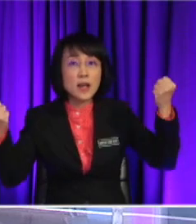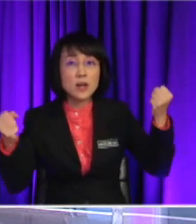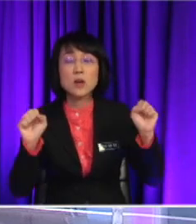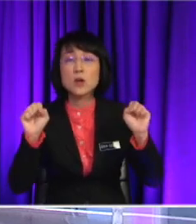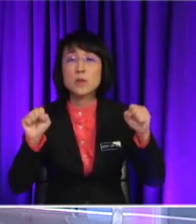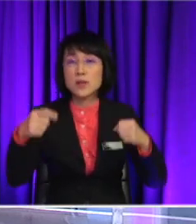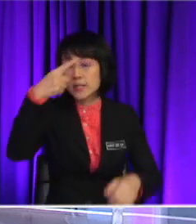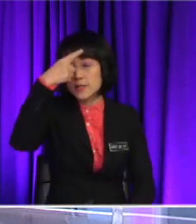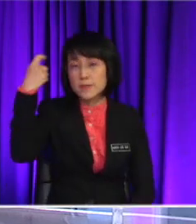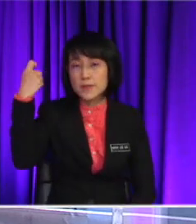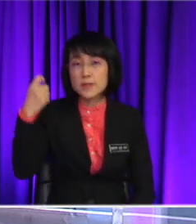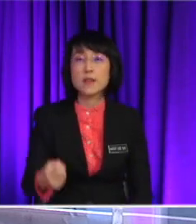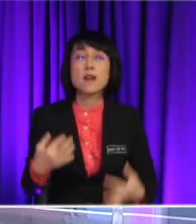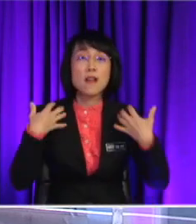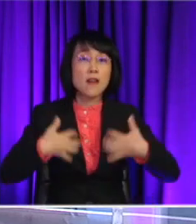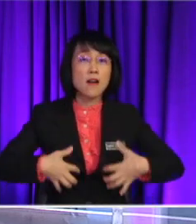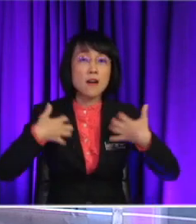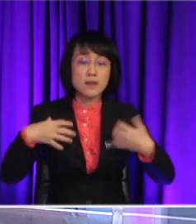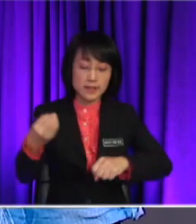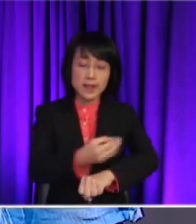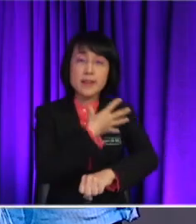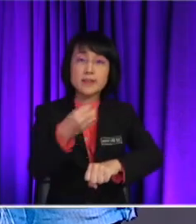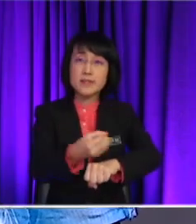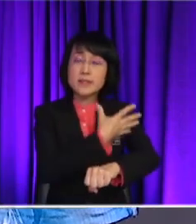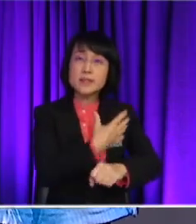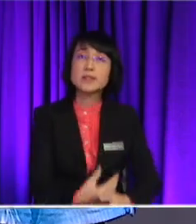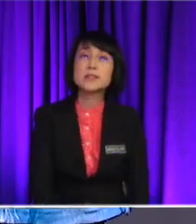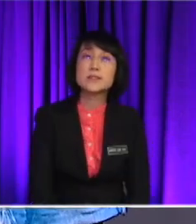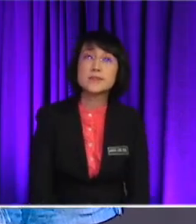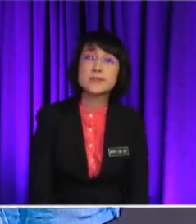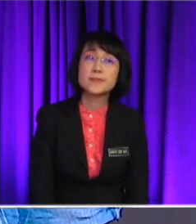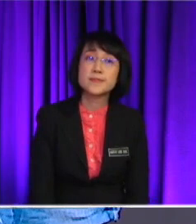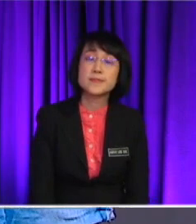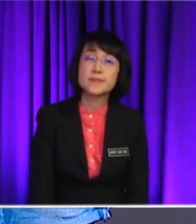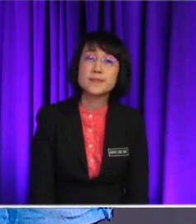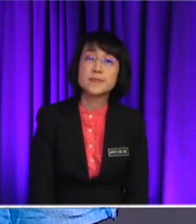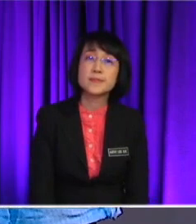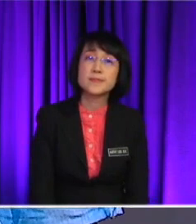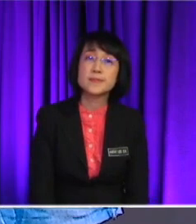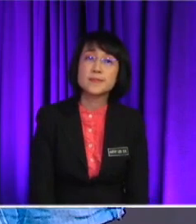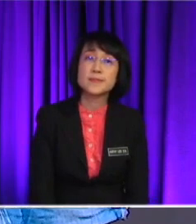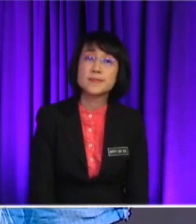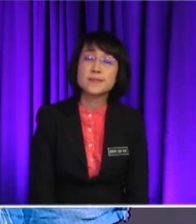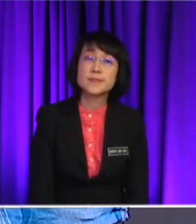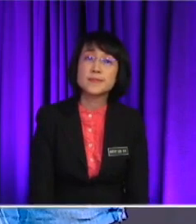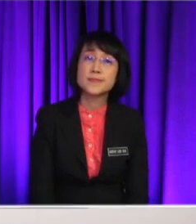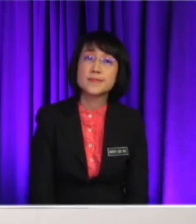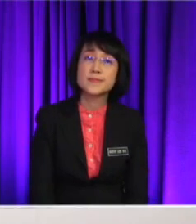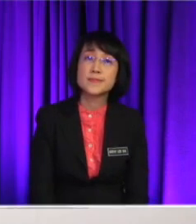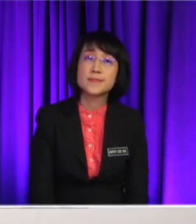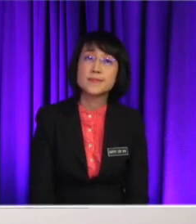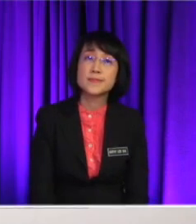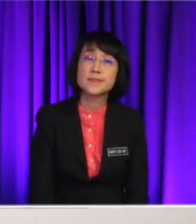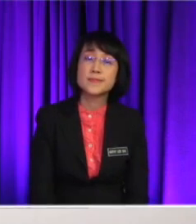cancer, right, if it goes to an extent. All right. So, how about we listen to another pupils, yeah? Anyone here?